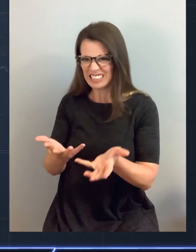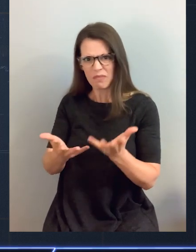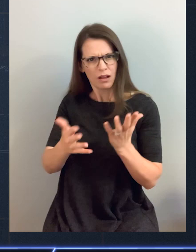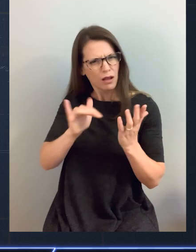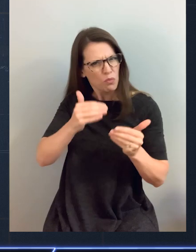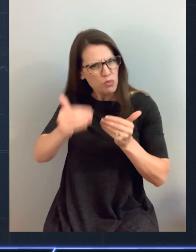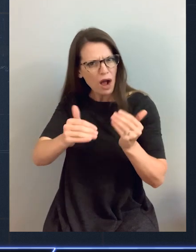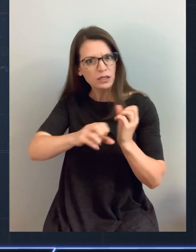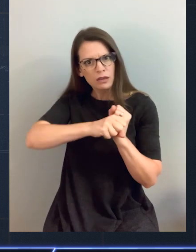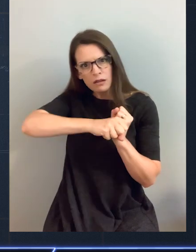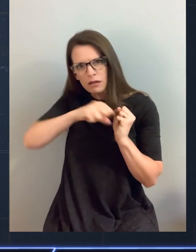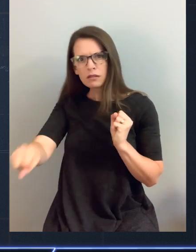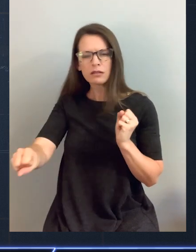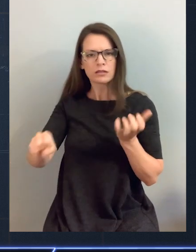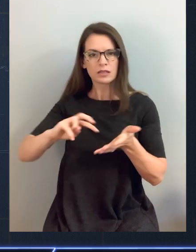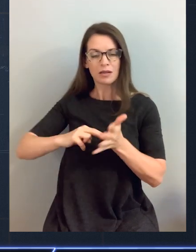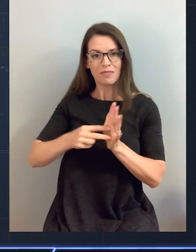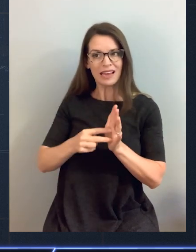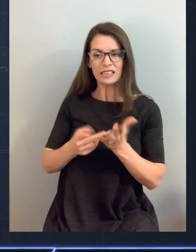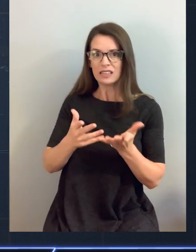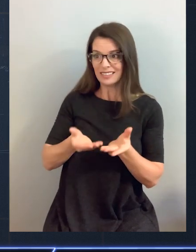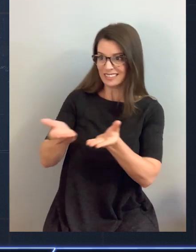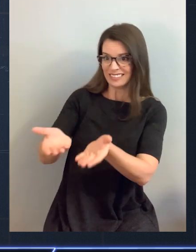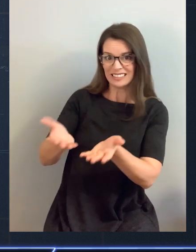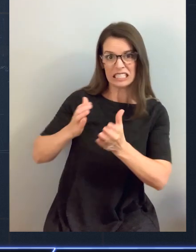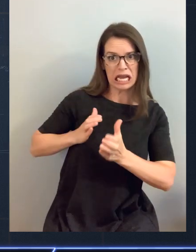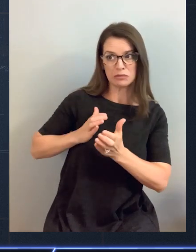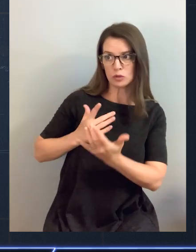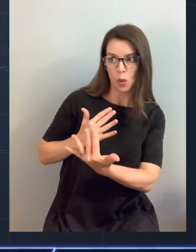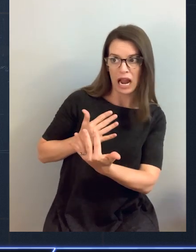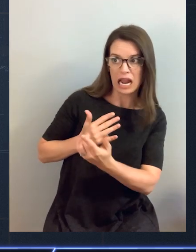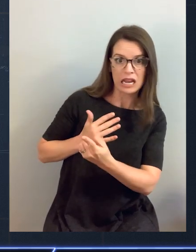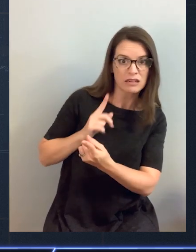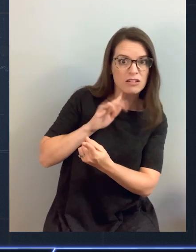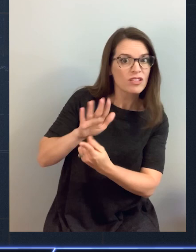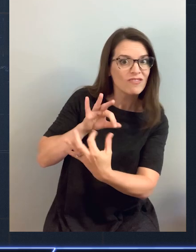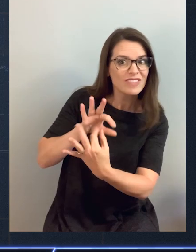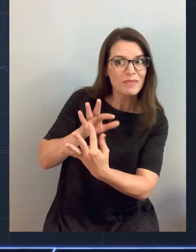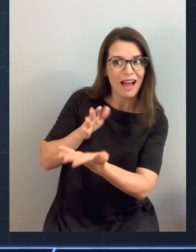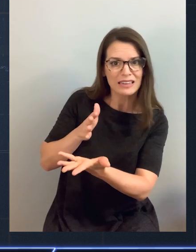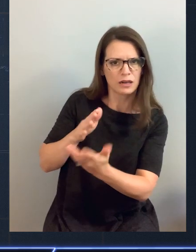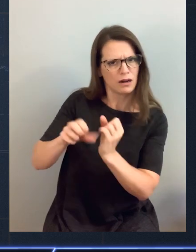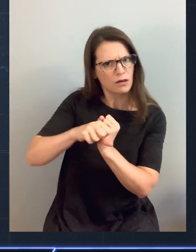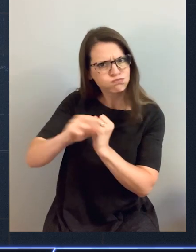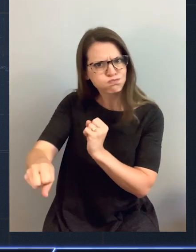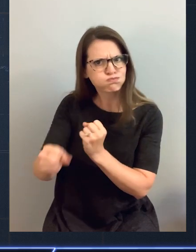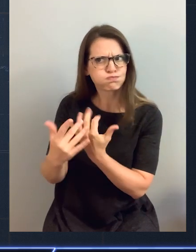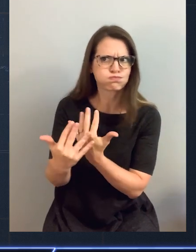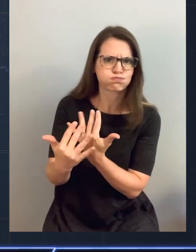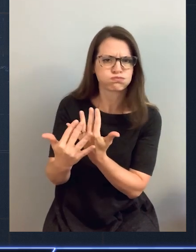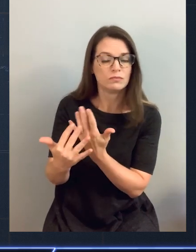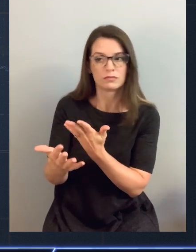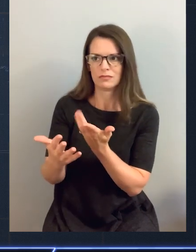and it meant that getting feedback was really, really difficult. What I found out was that you were often well into the implementation of the next